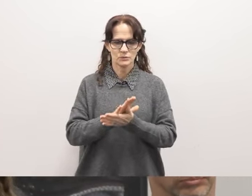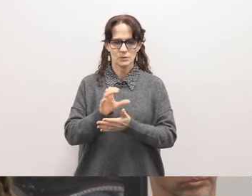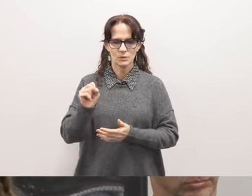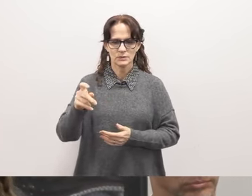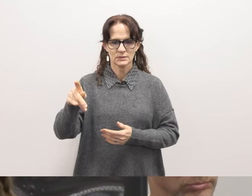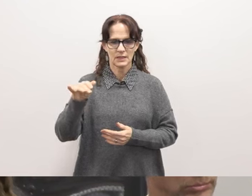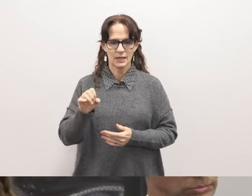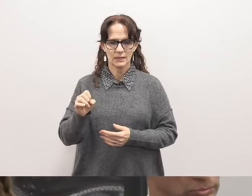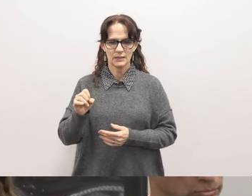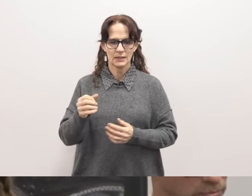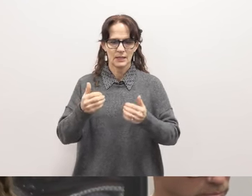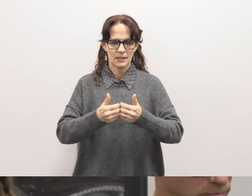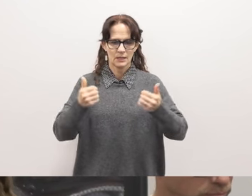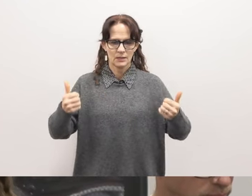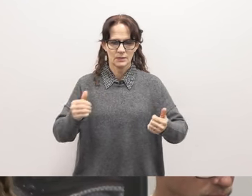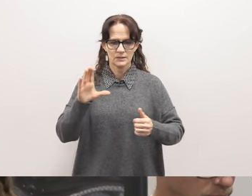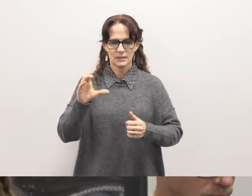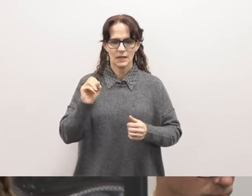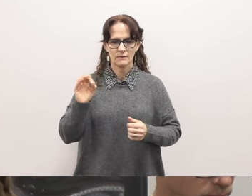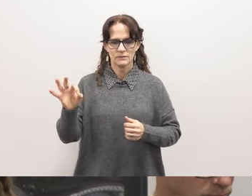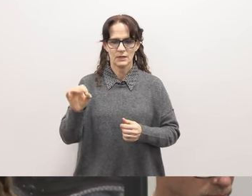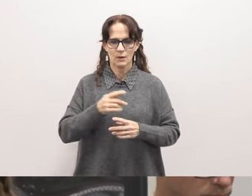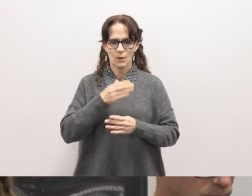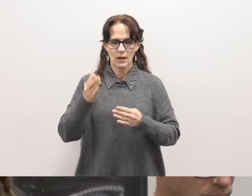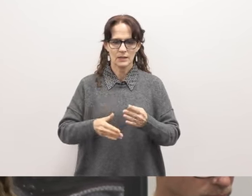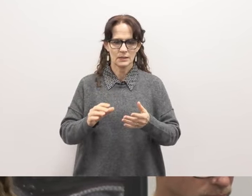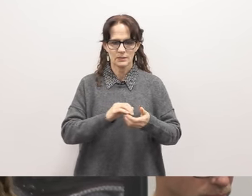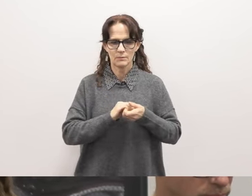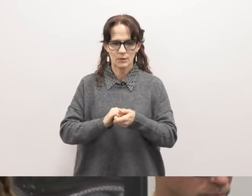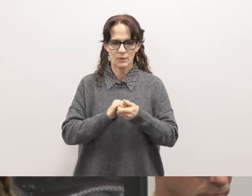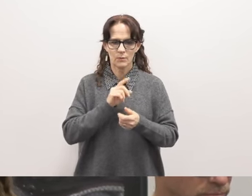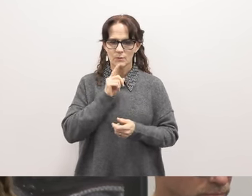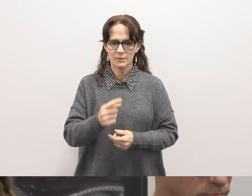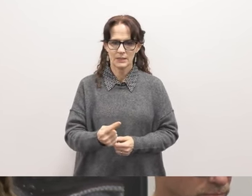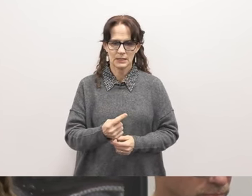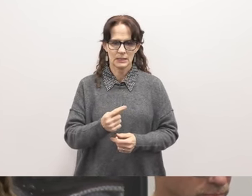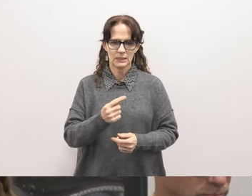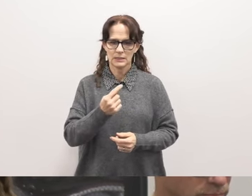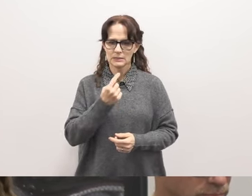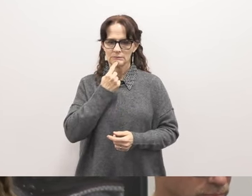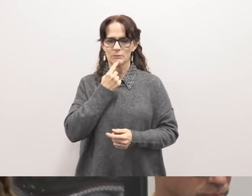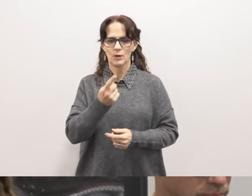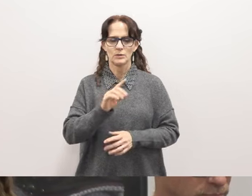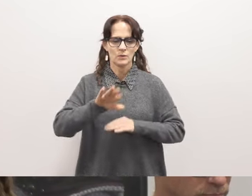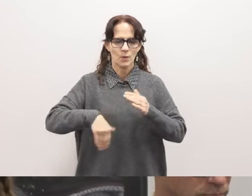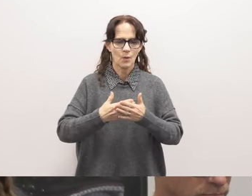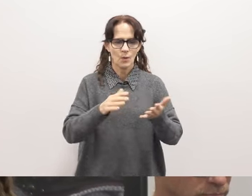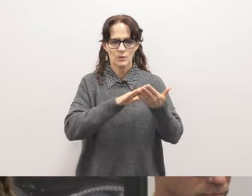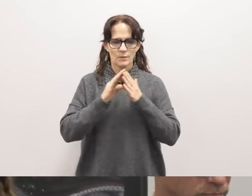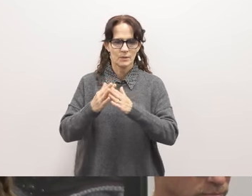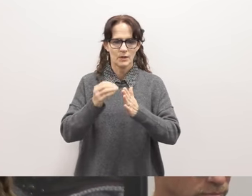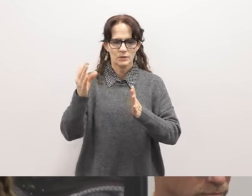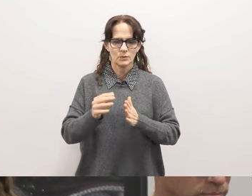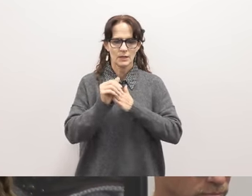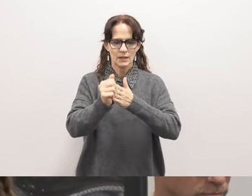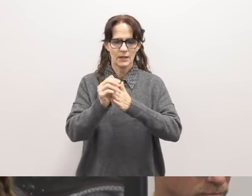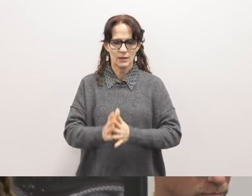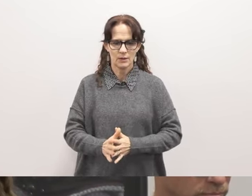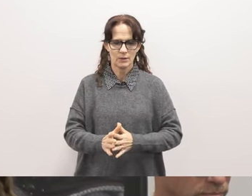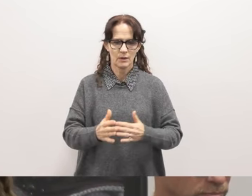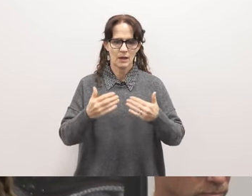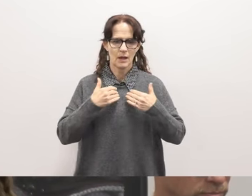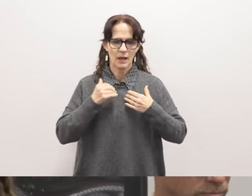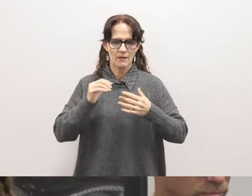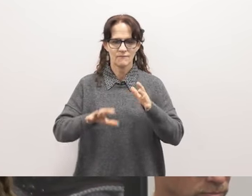Excluding CFJ from school sites or ending this partnership would be a huge disservice to the entire community and our student leaders who have